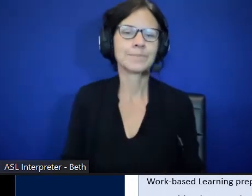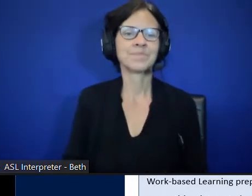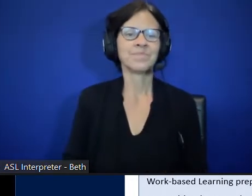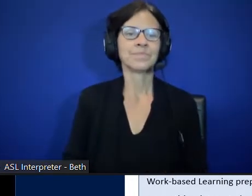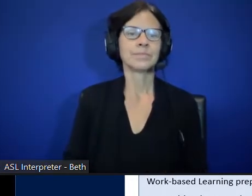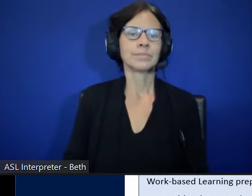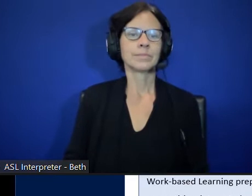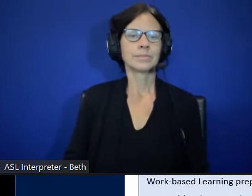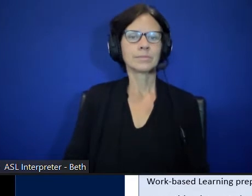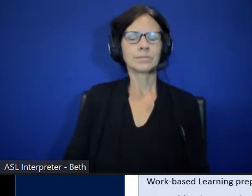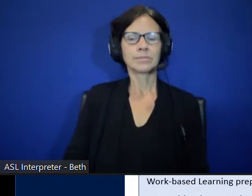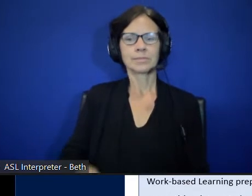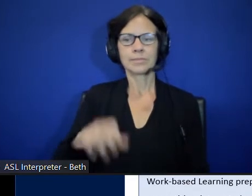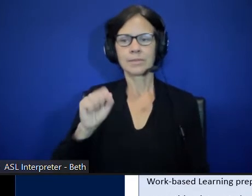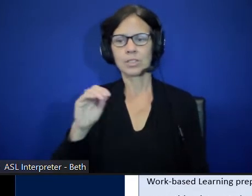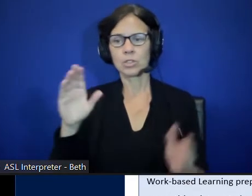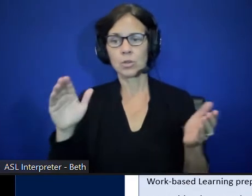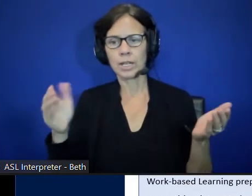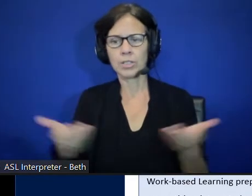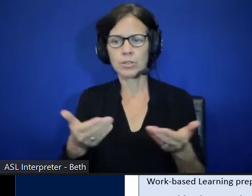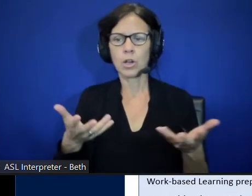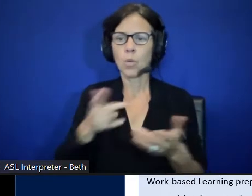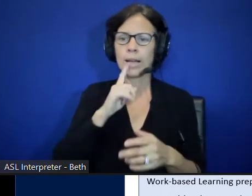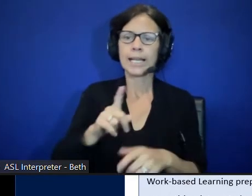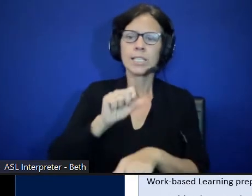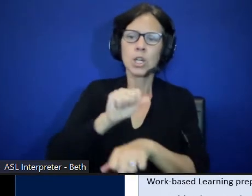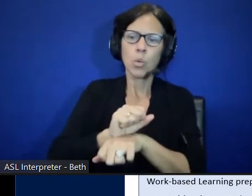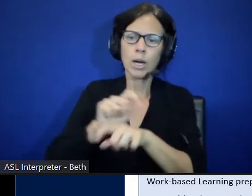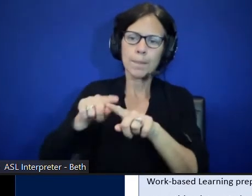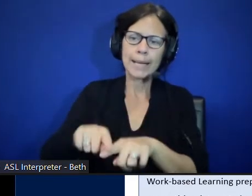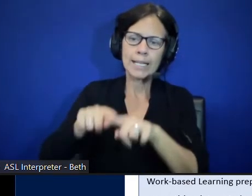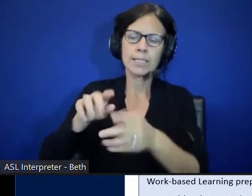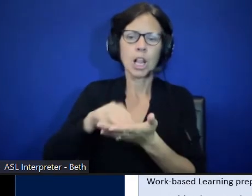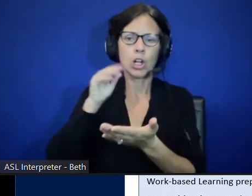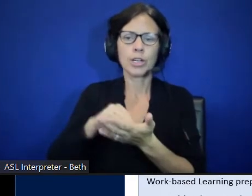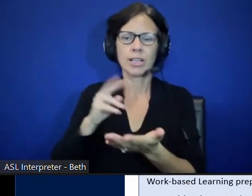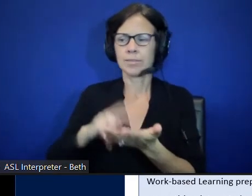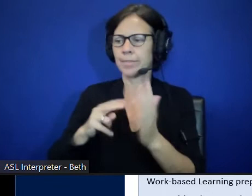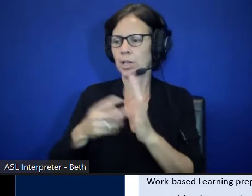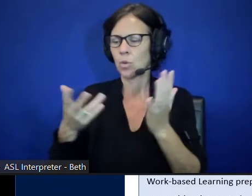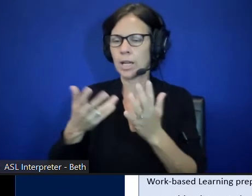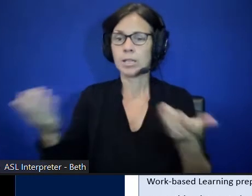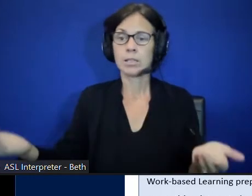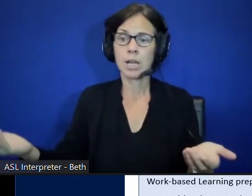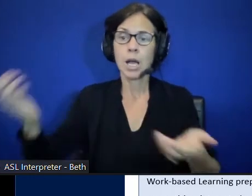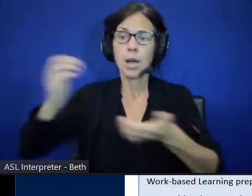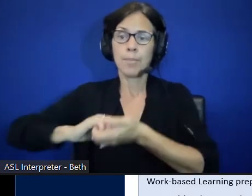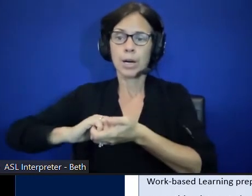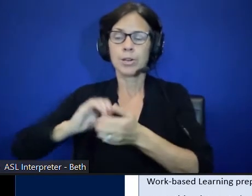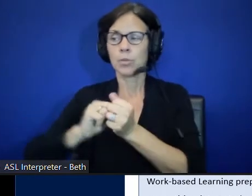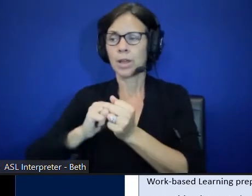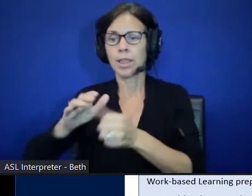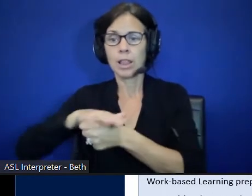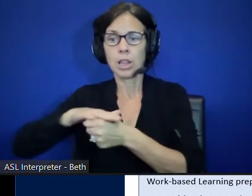But so introduction, what is work-based learning? So the idea of work-based learning is to partner with local high